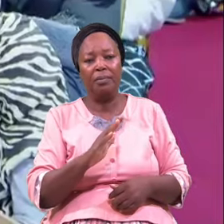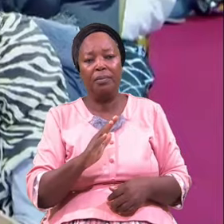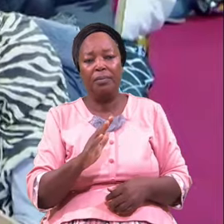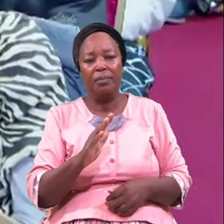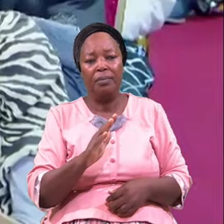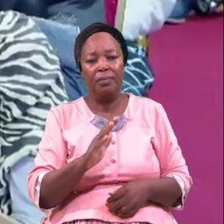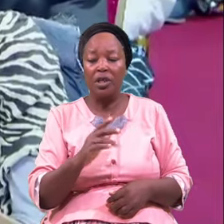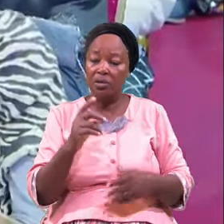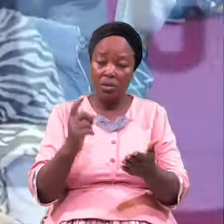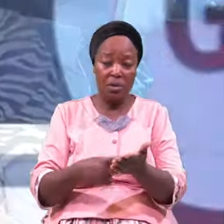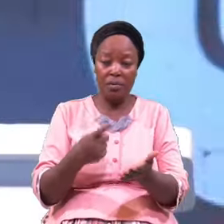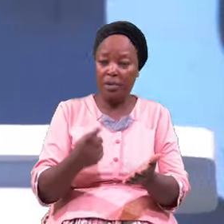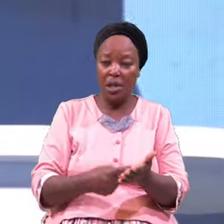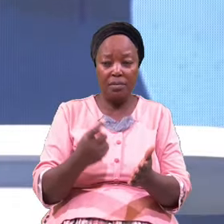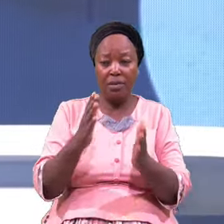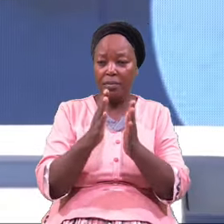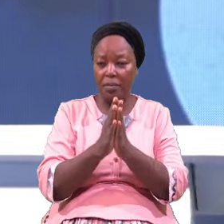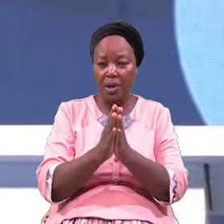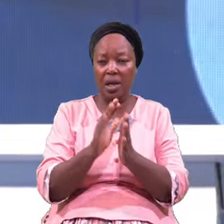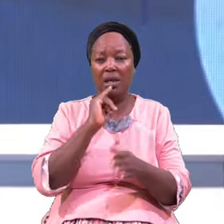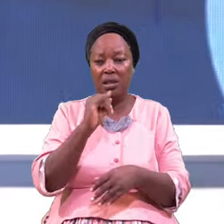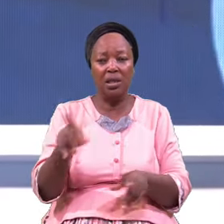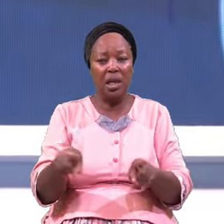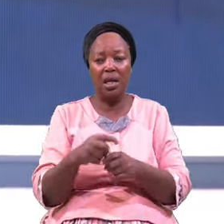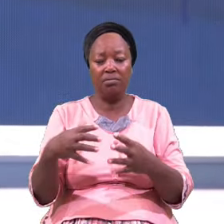Sometimes Prayer Is Like Wrestling